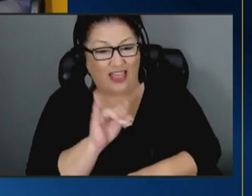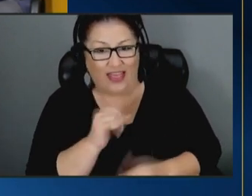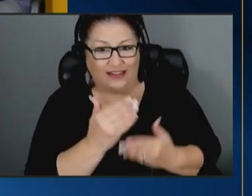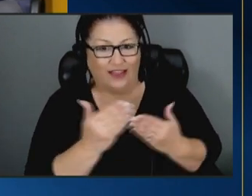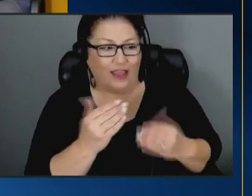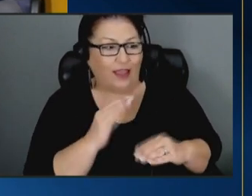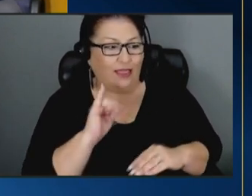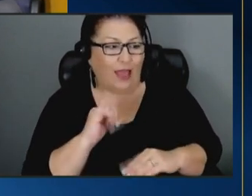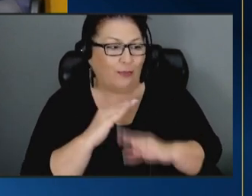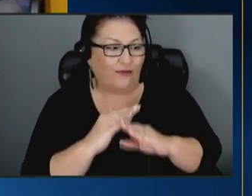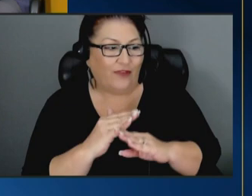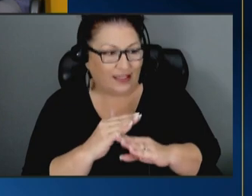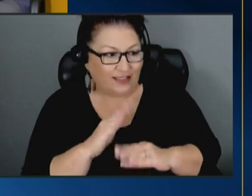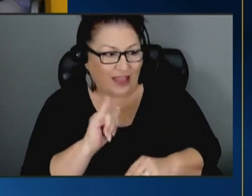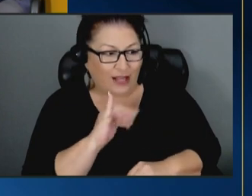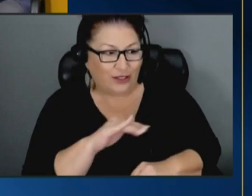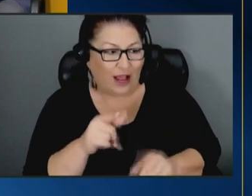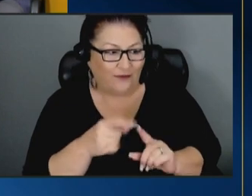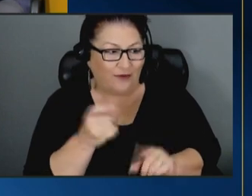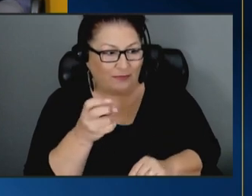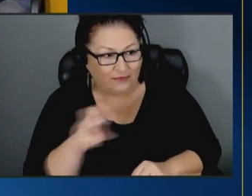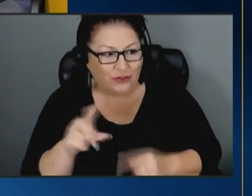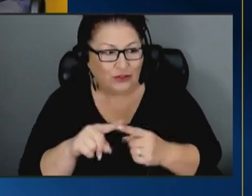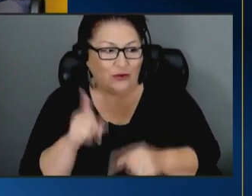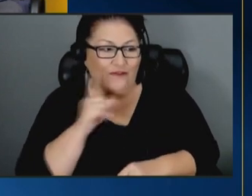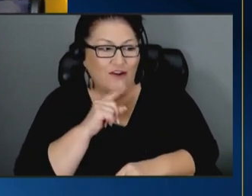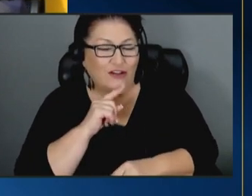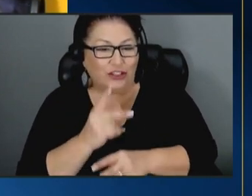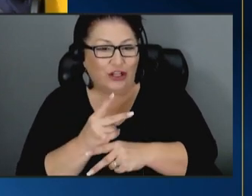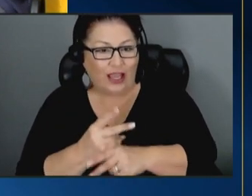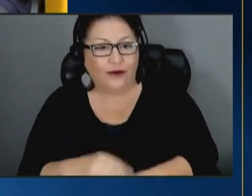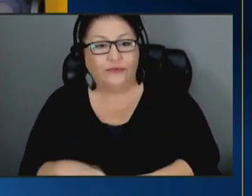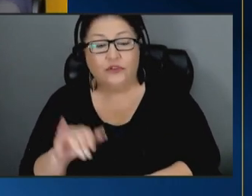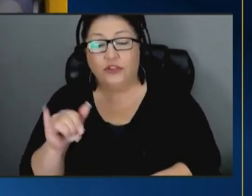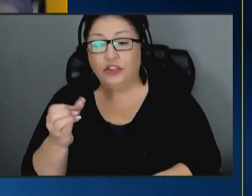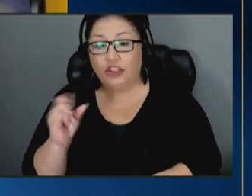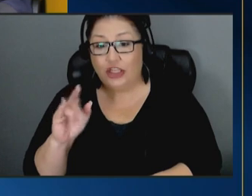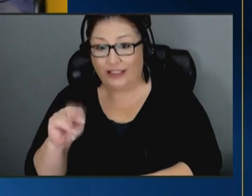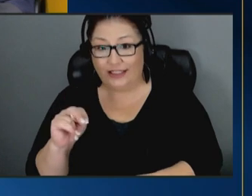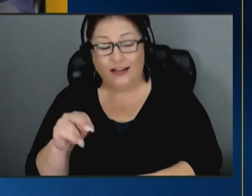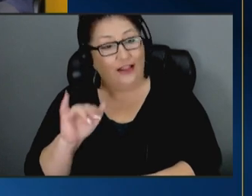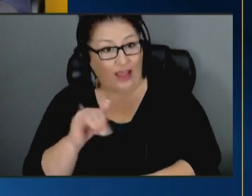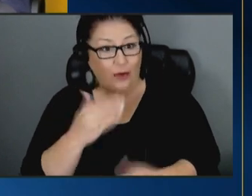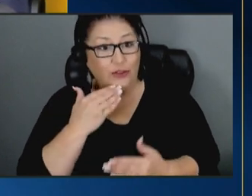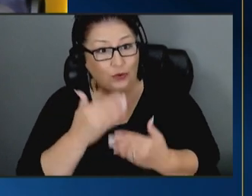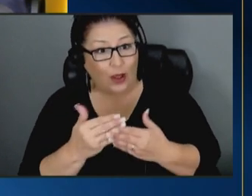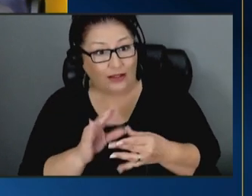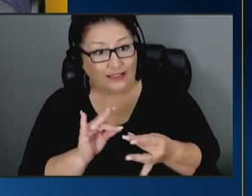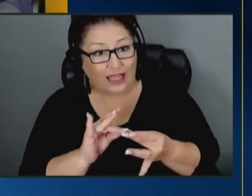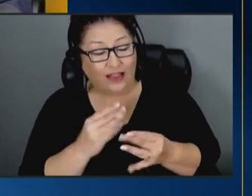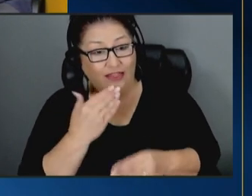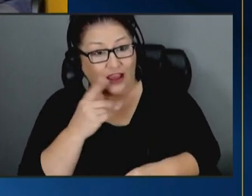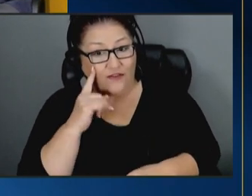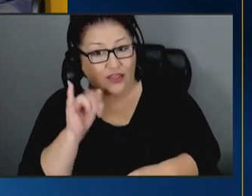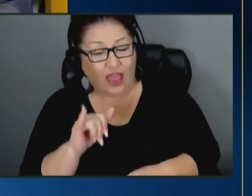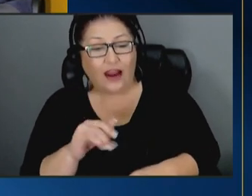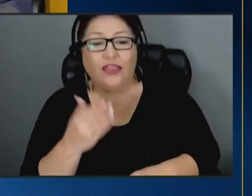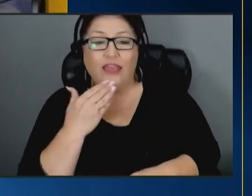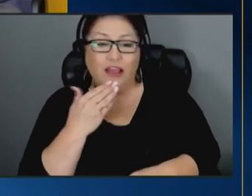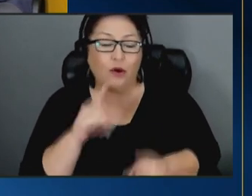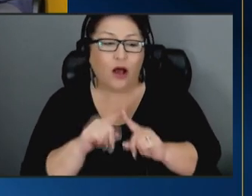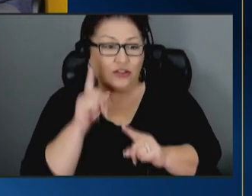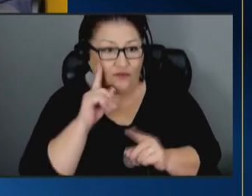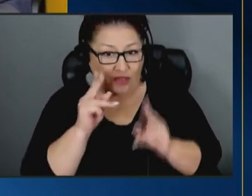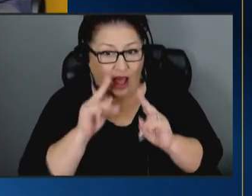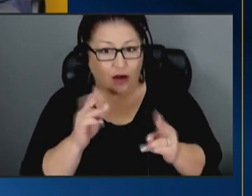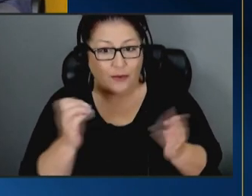that child from coming into foster care justin well that was very well put thank you for that um thank you and also for the honor to be here it's